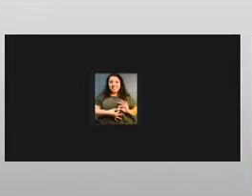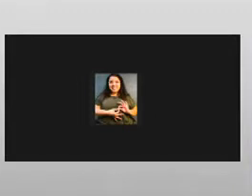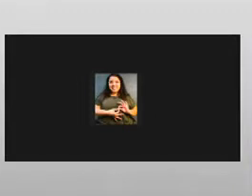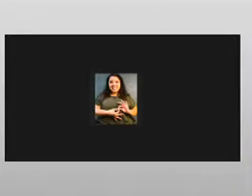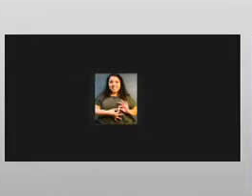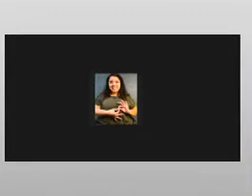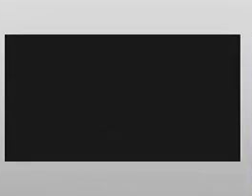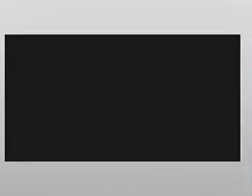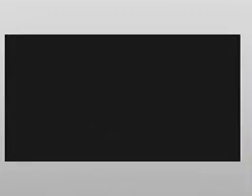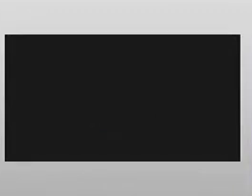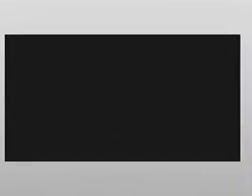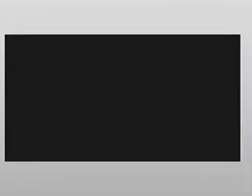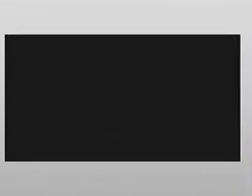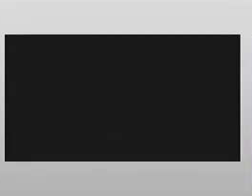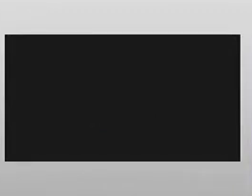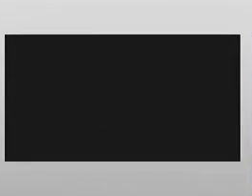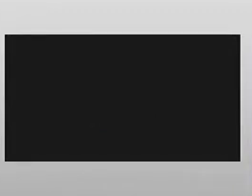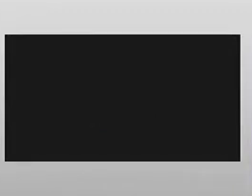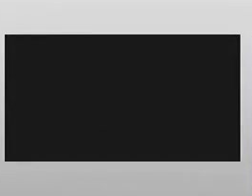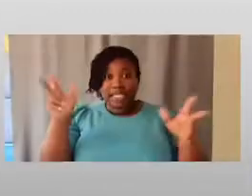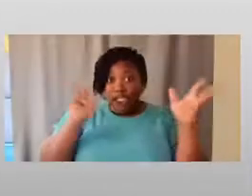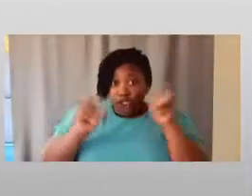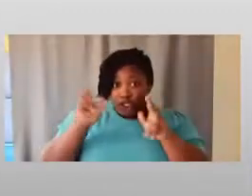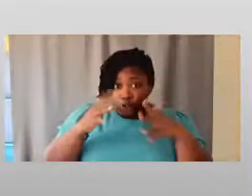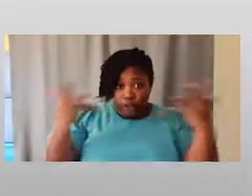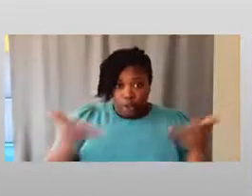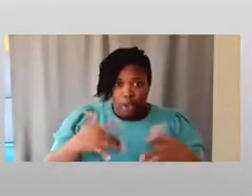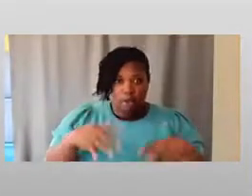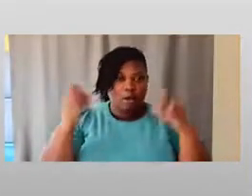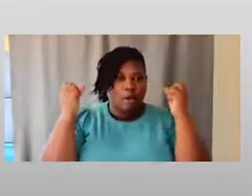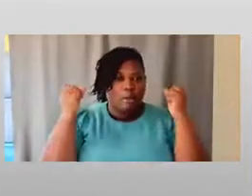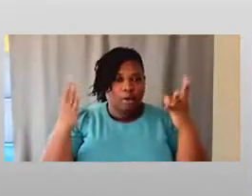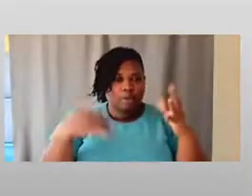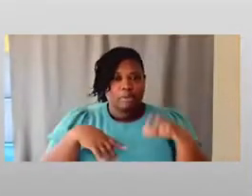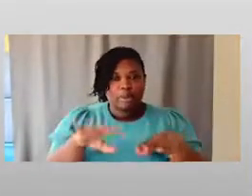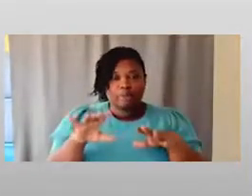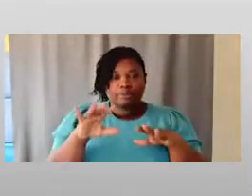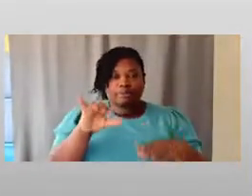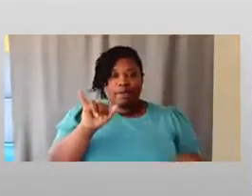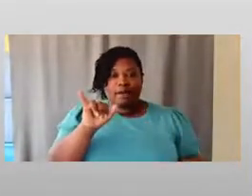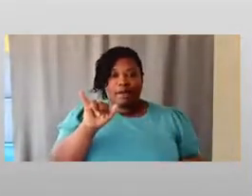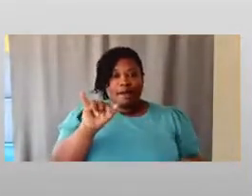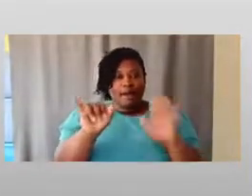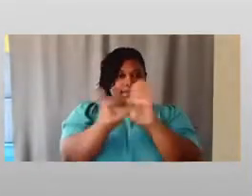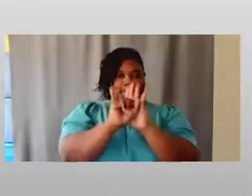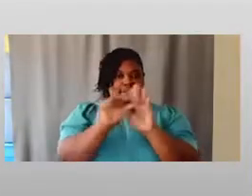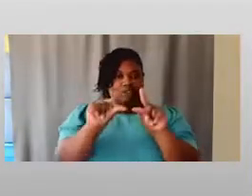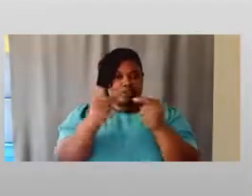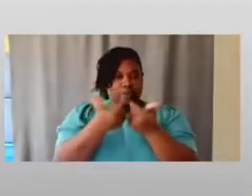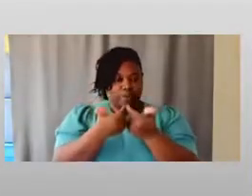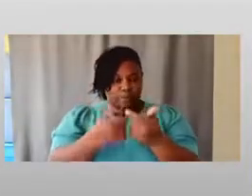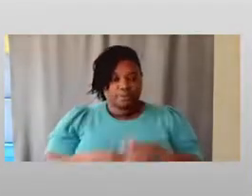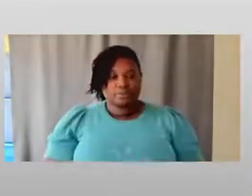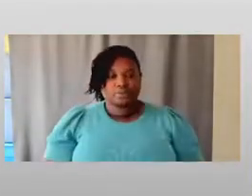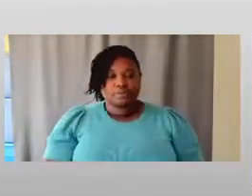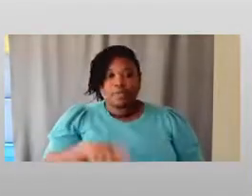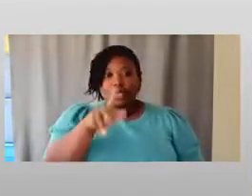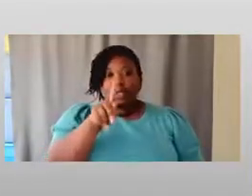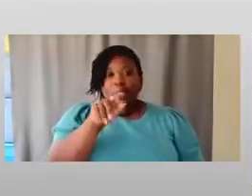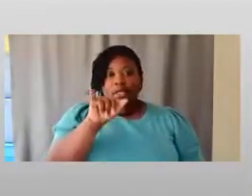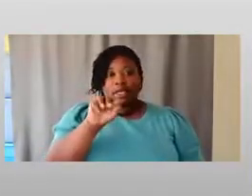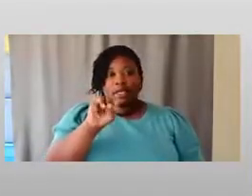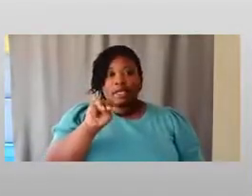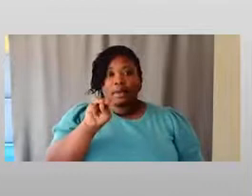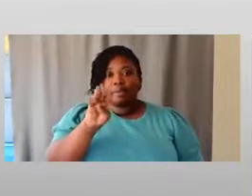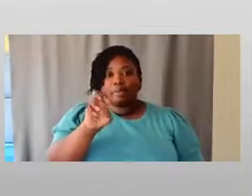intersectionality is multiple identity groups. Now, Kimberly Crenshaw, who is a black woman who